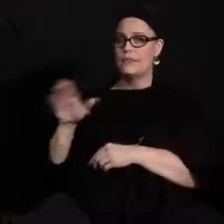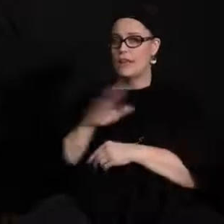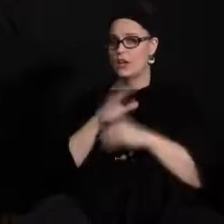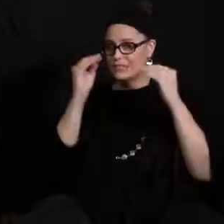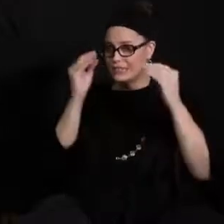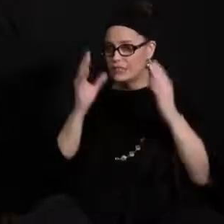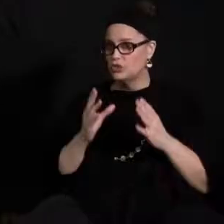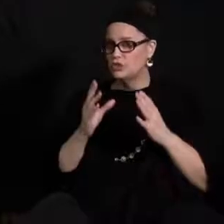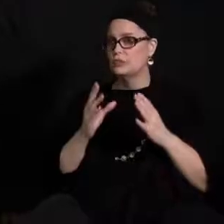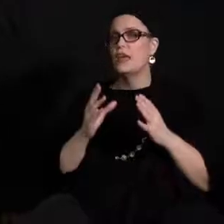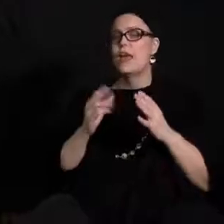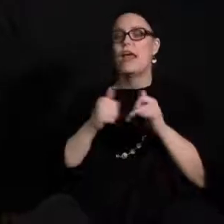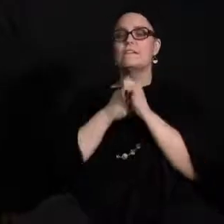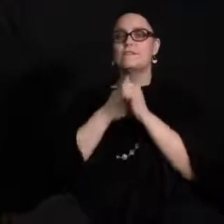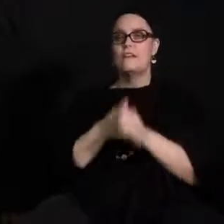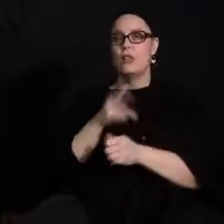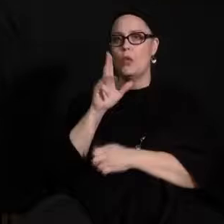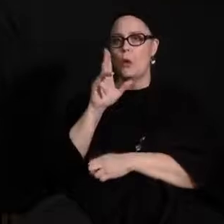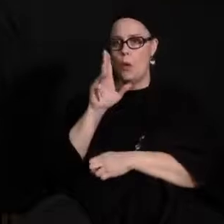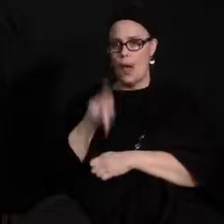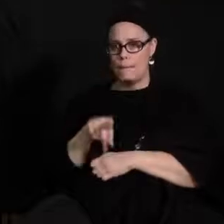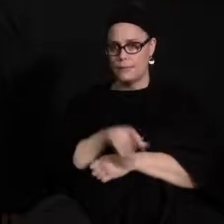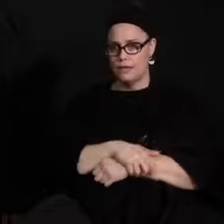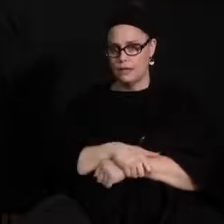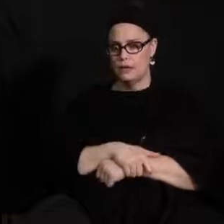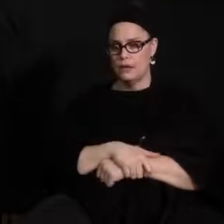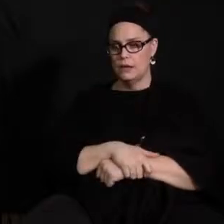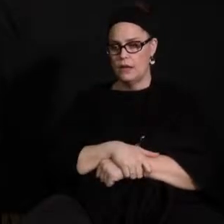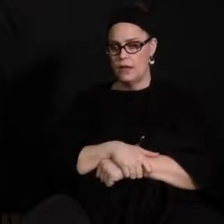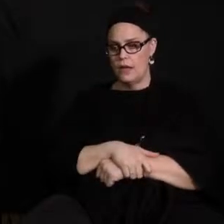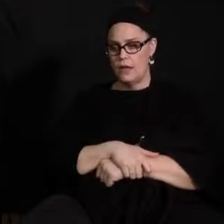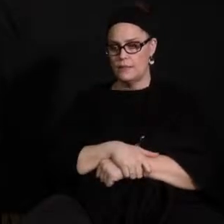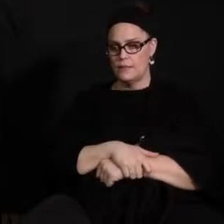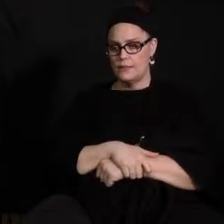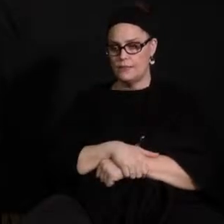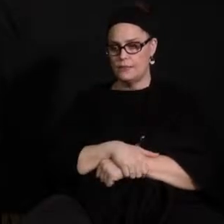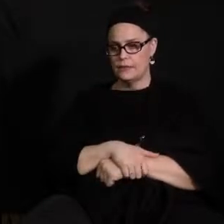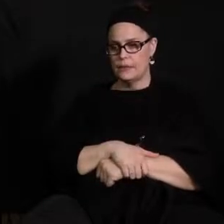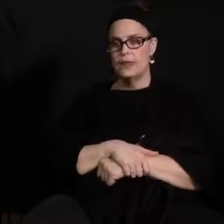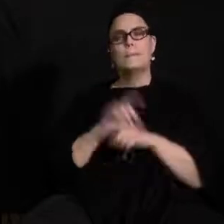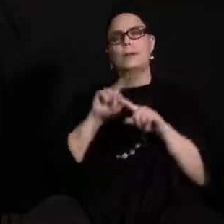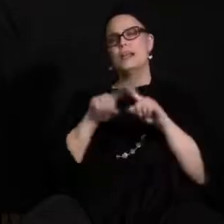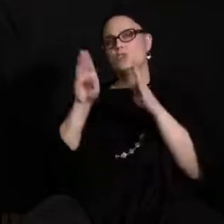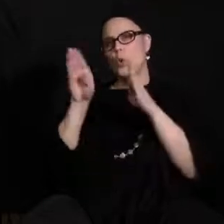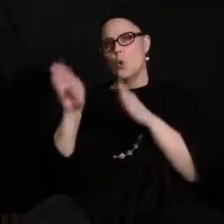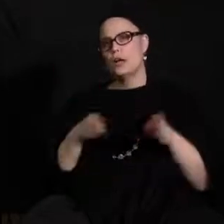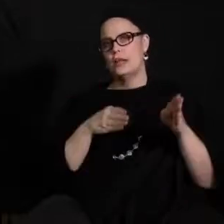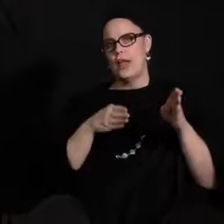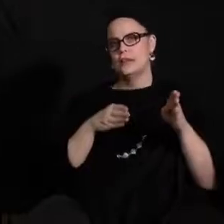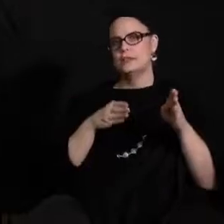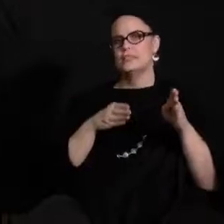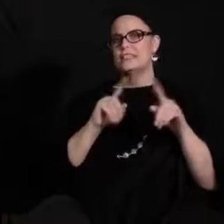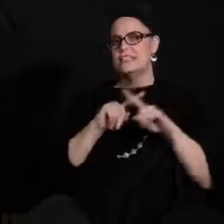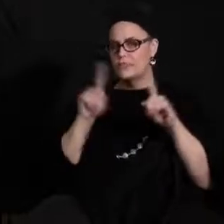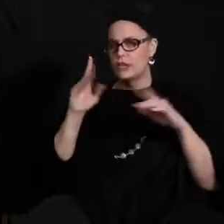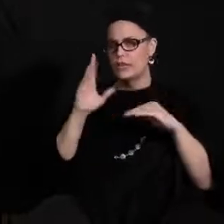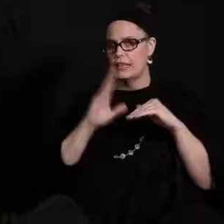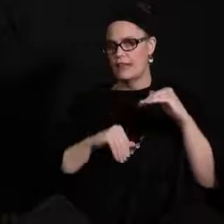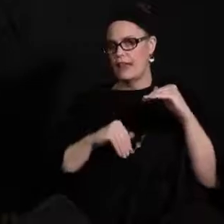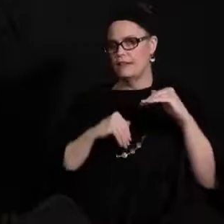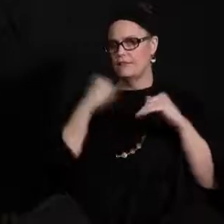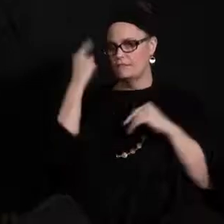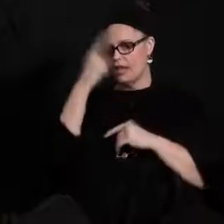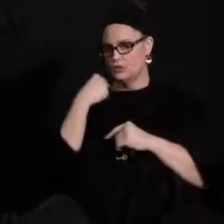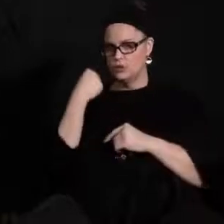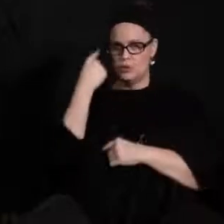teachers can still follow up with students, but it's organized differently than when we're face to face. Blended learning